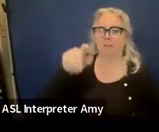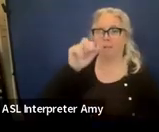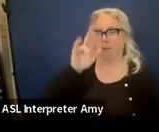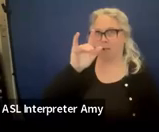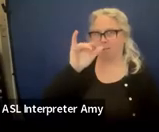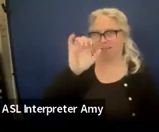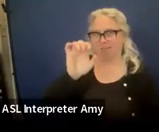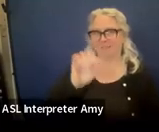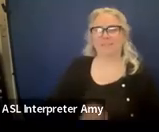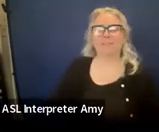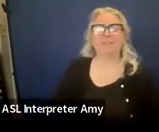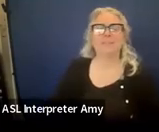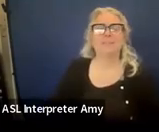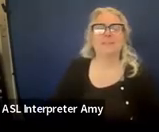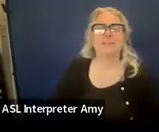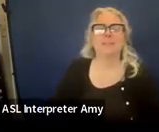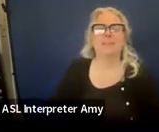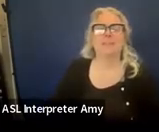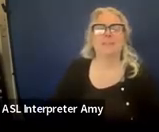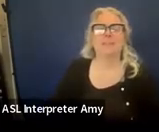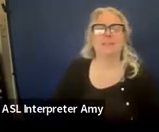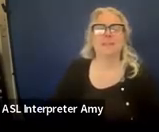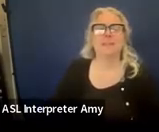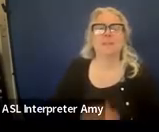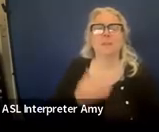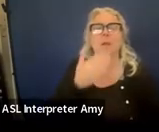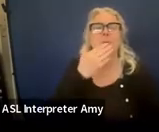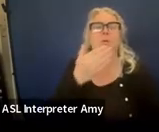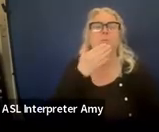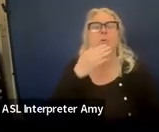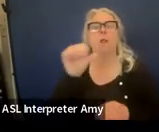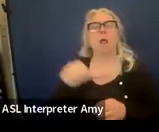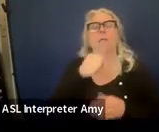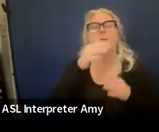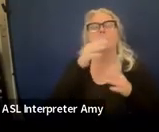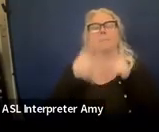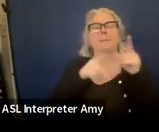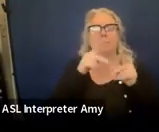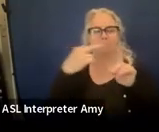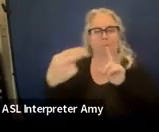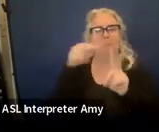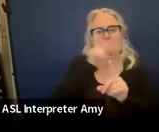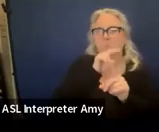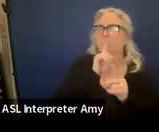Yes, that was good to get other people's perspective on things. It's always nice.